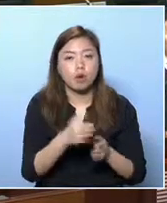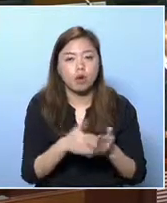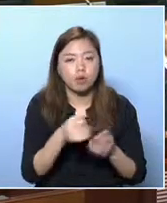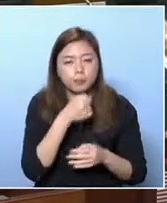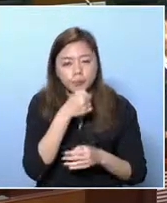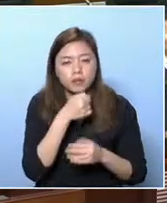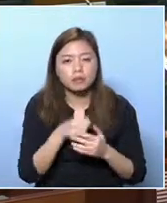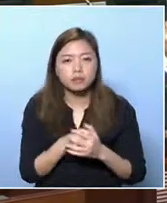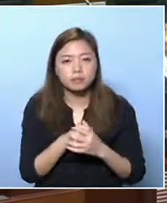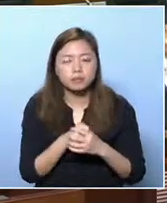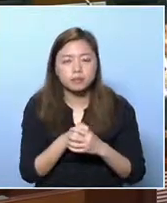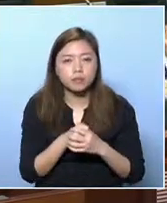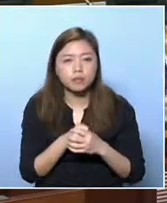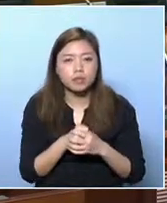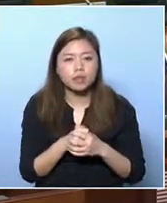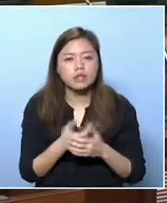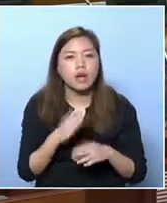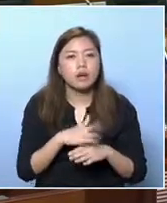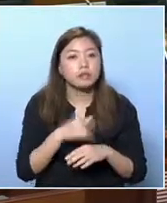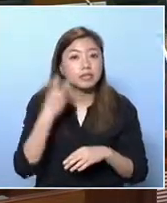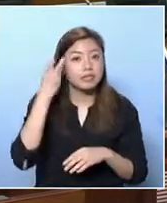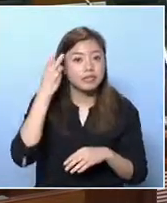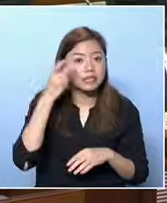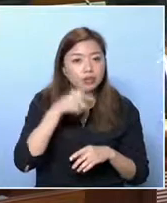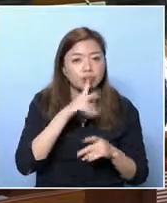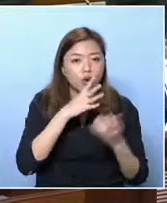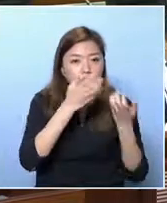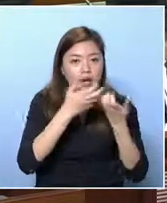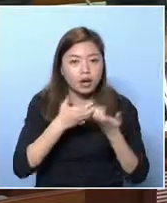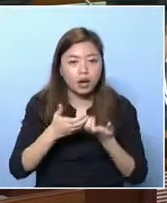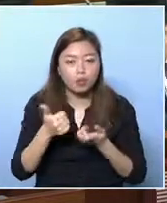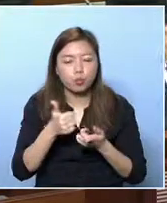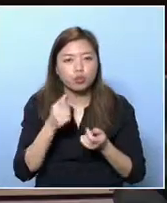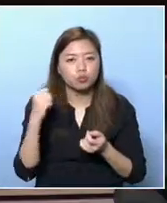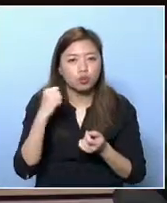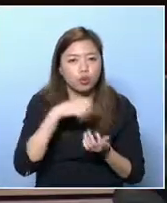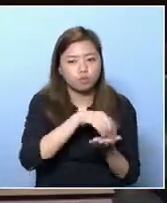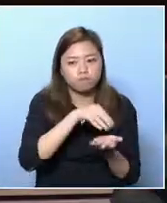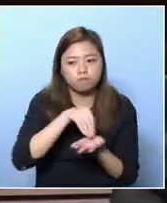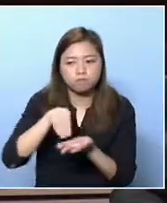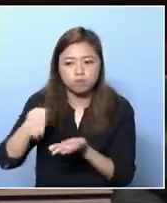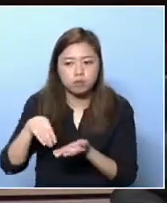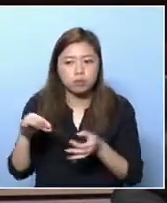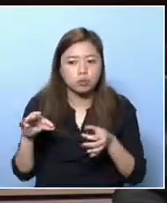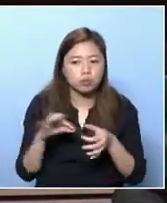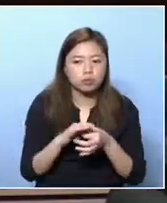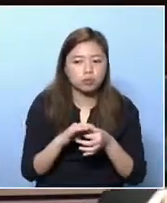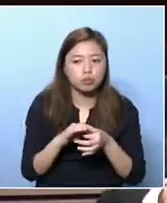Please switch on the mic for the Commissioner. There is a suggestion that we should collect more statistics